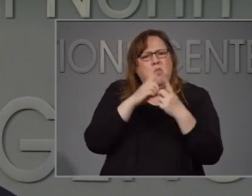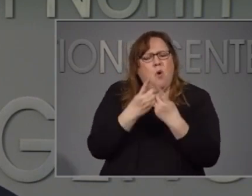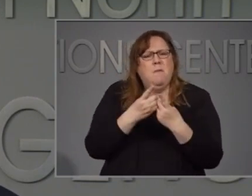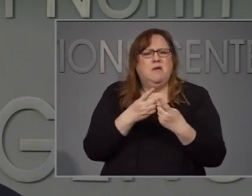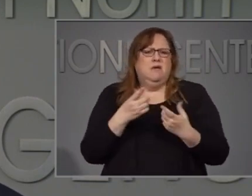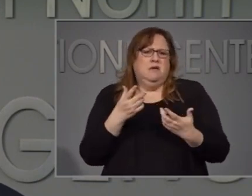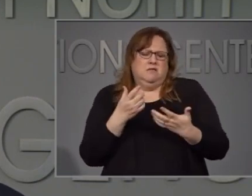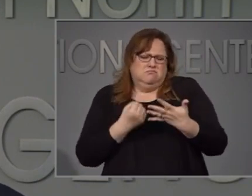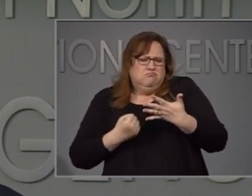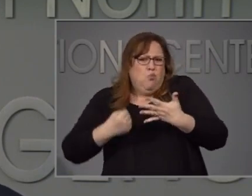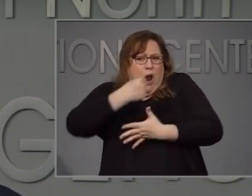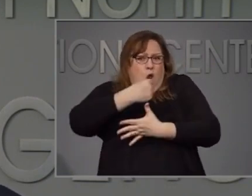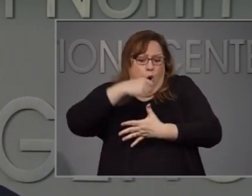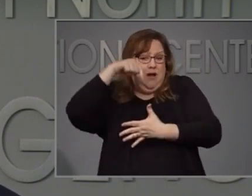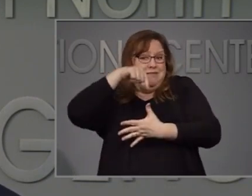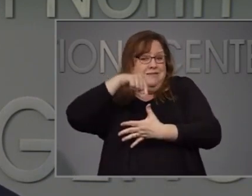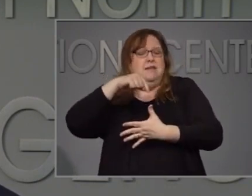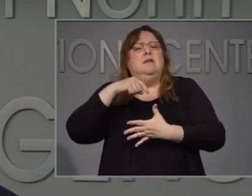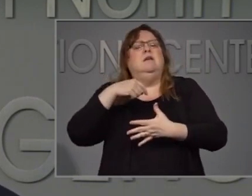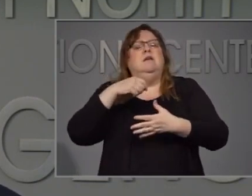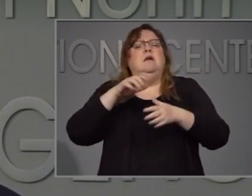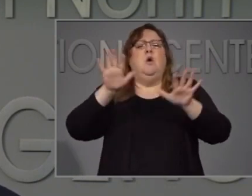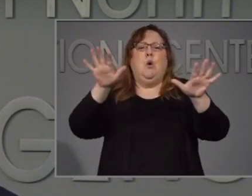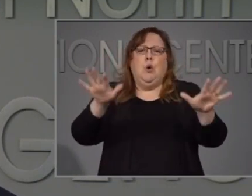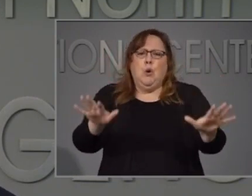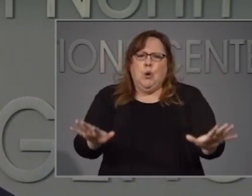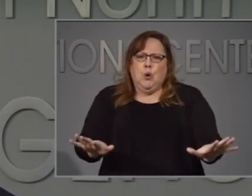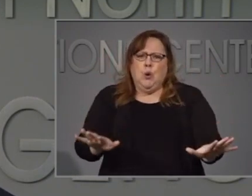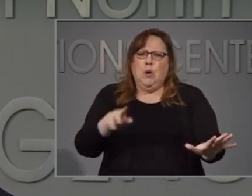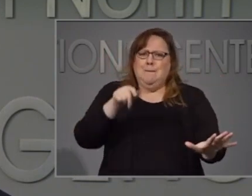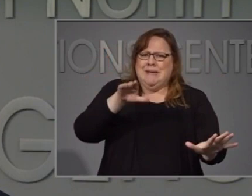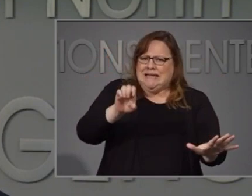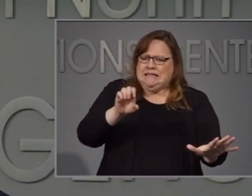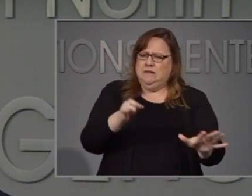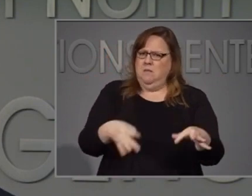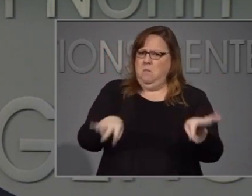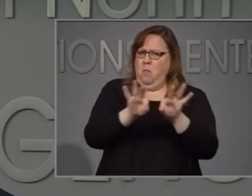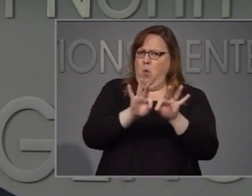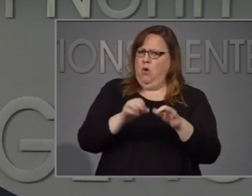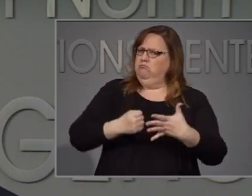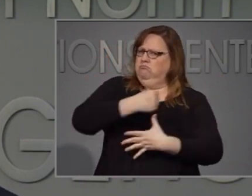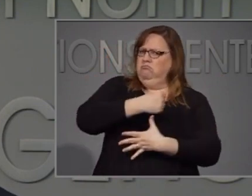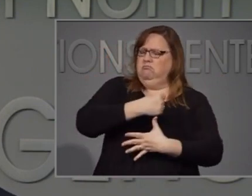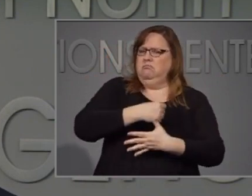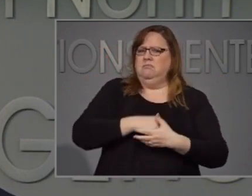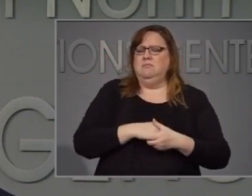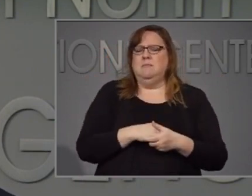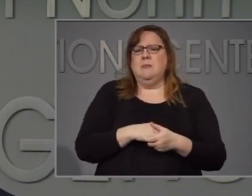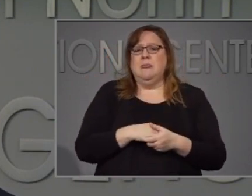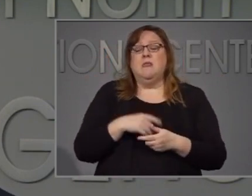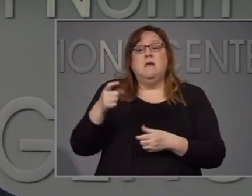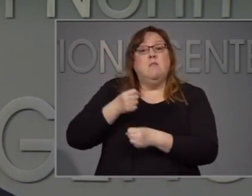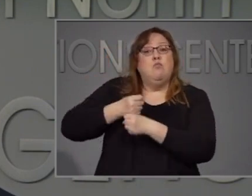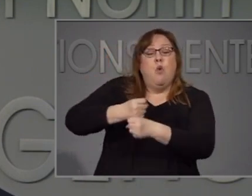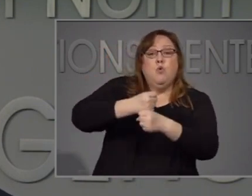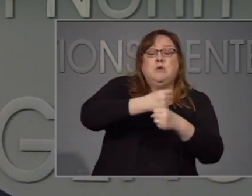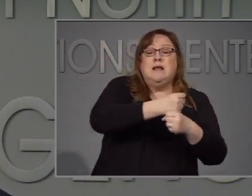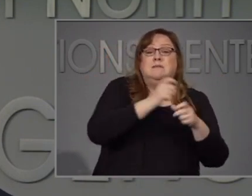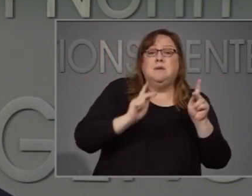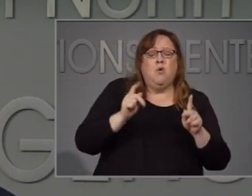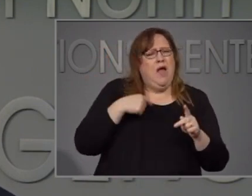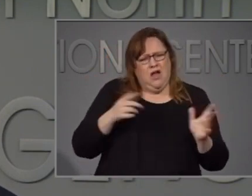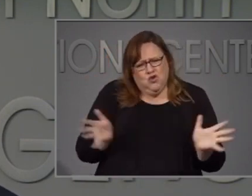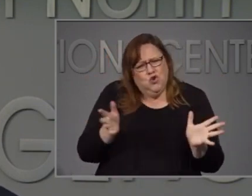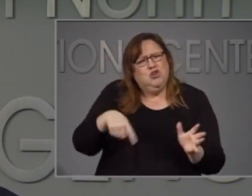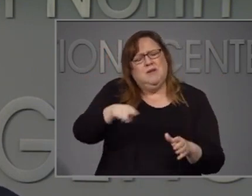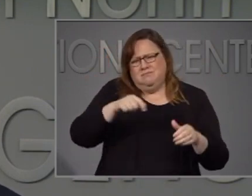And I've encouraged them to meet with protest organizers in their cities to continue the dialogues that they already have